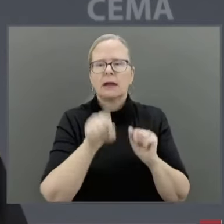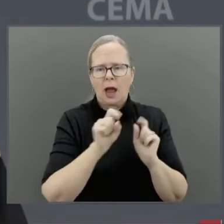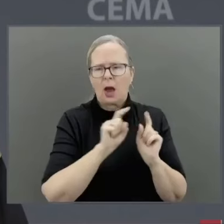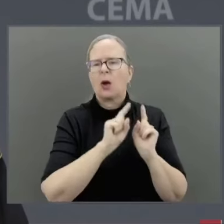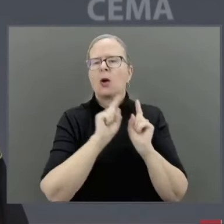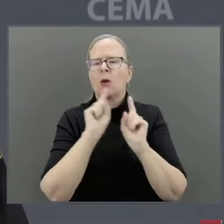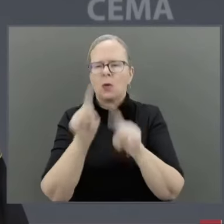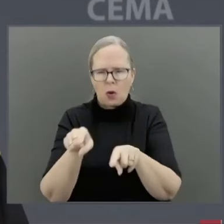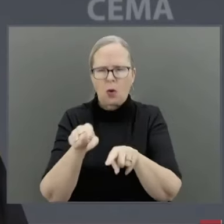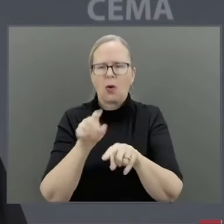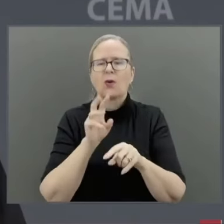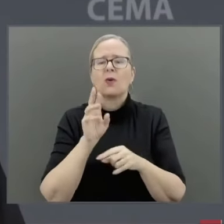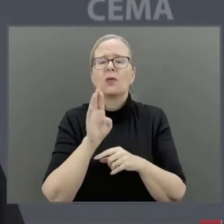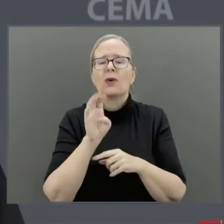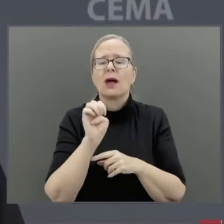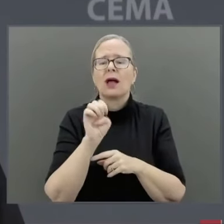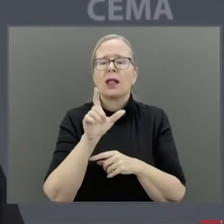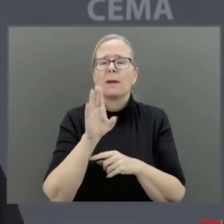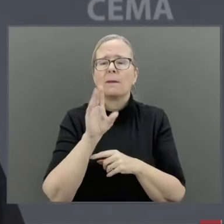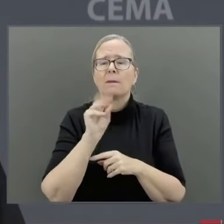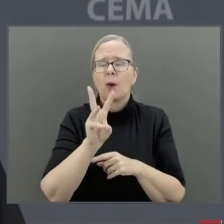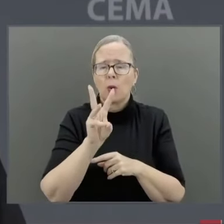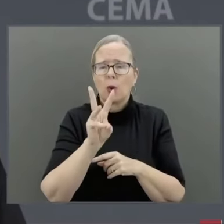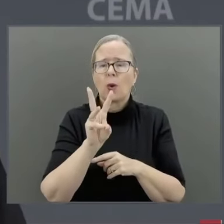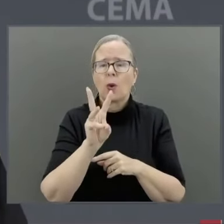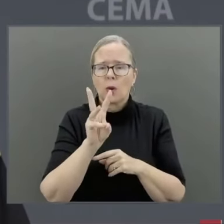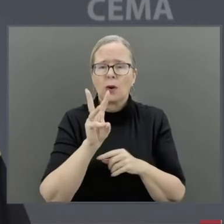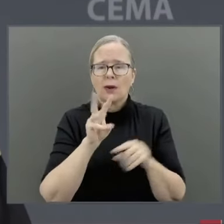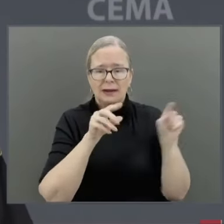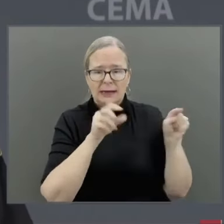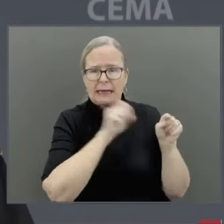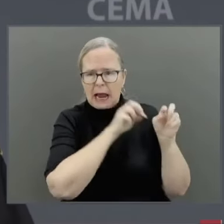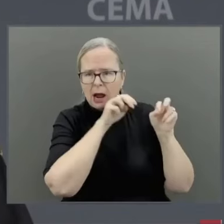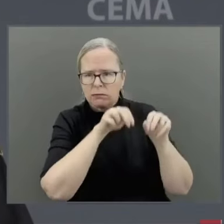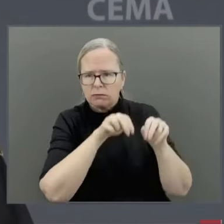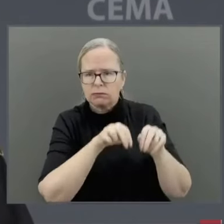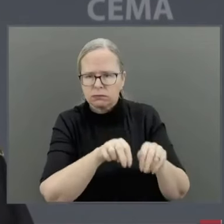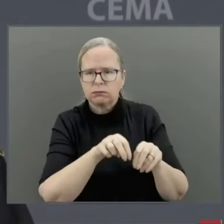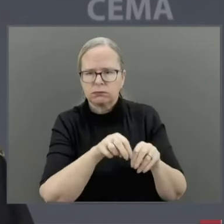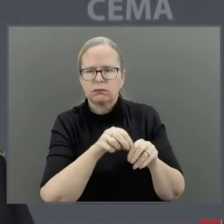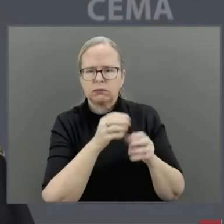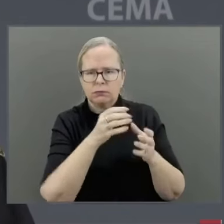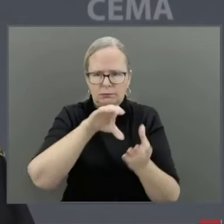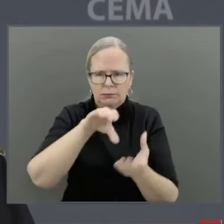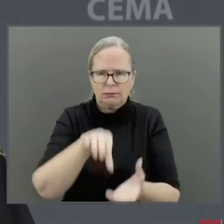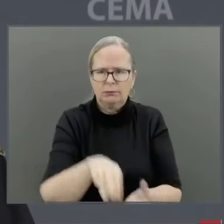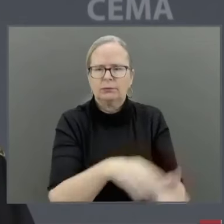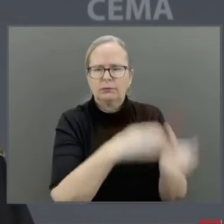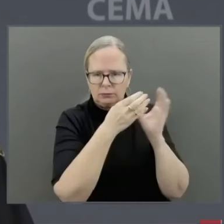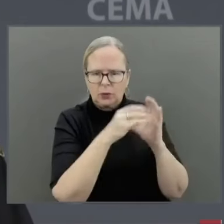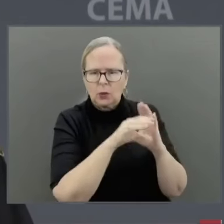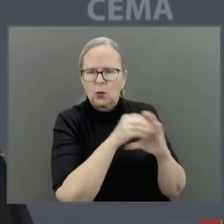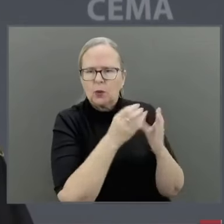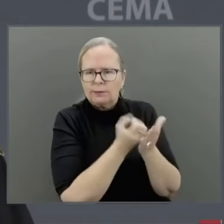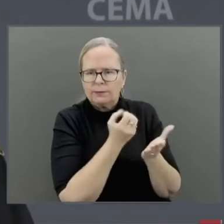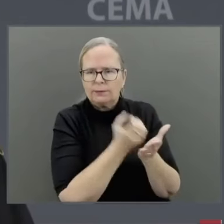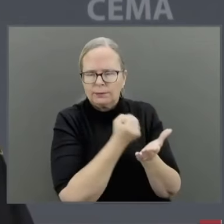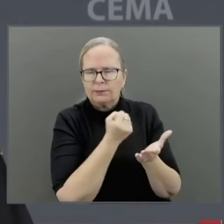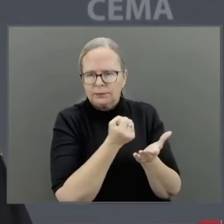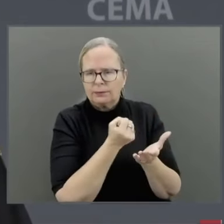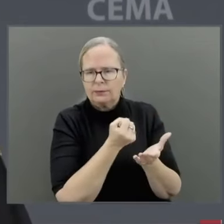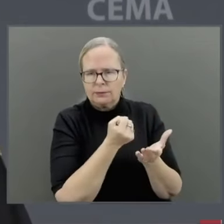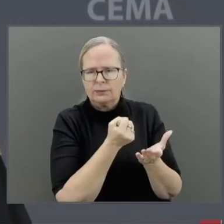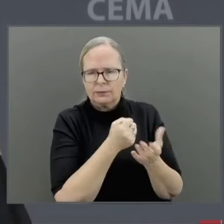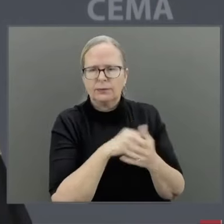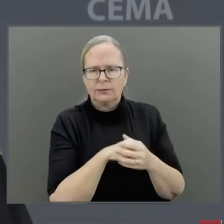This water will be free of charge and will be the responsibility of the end user to ensure that the water is appropriate for its intended